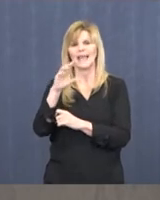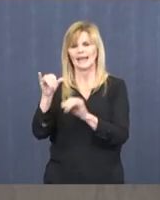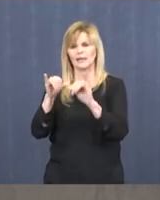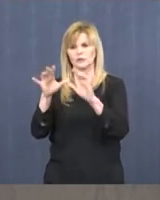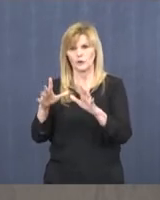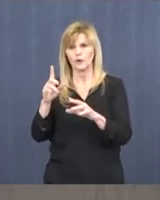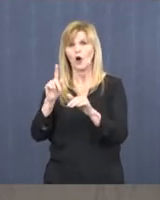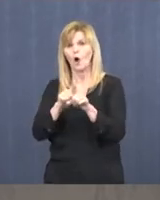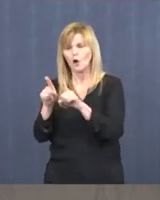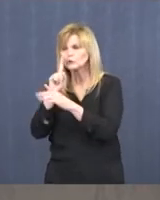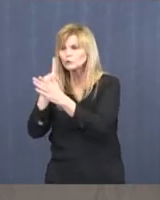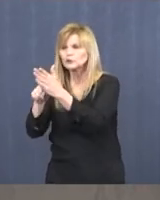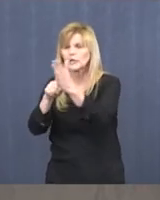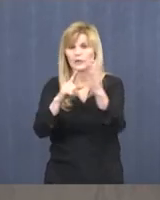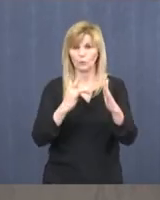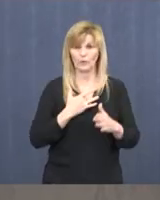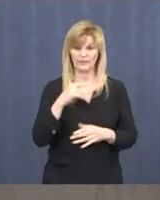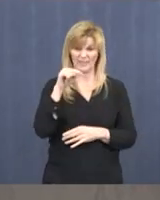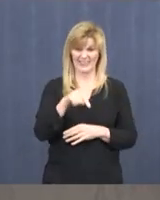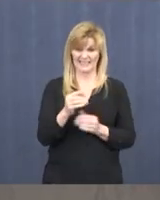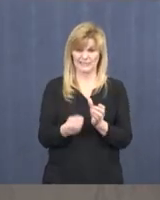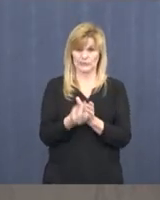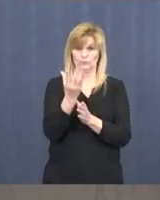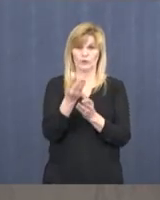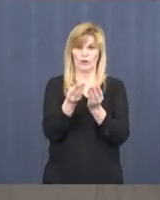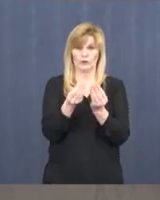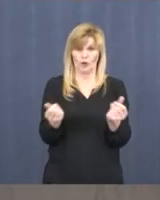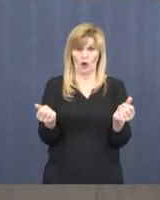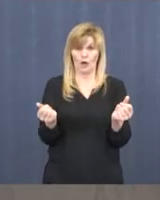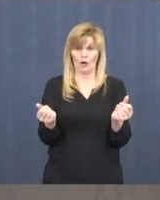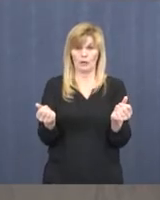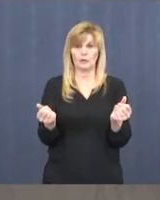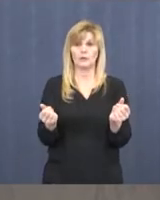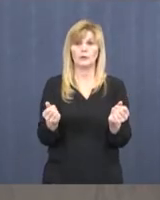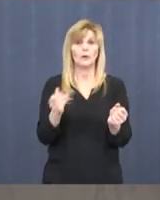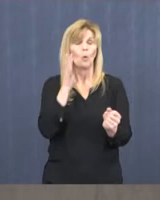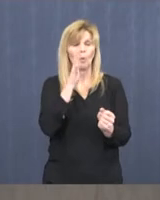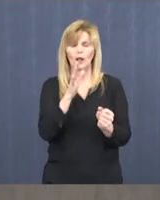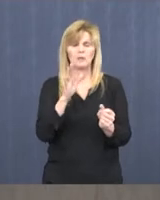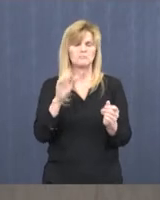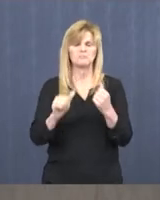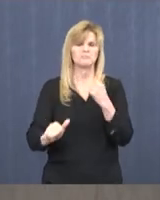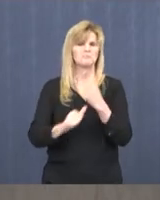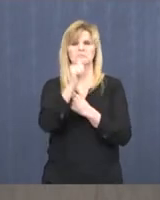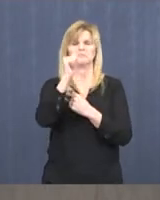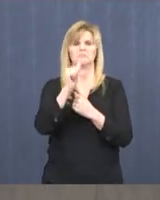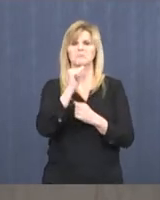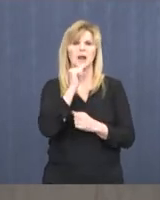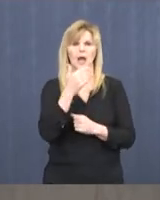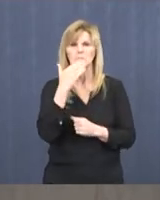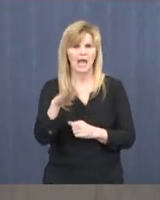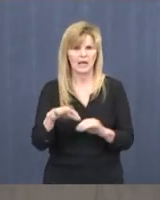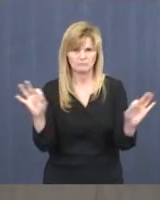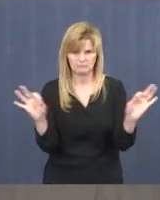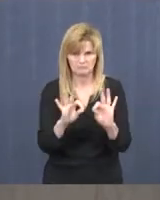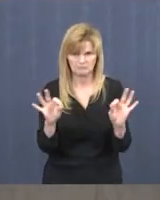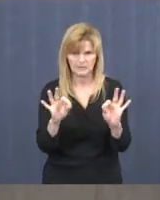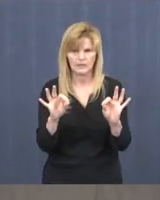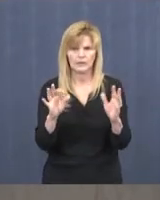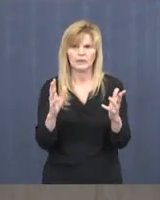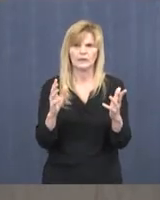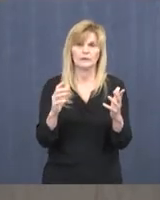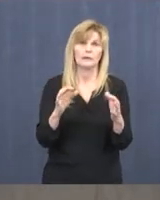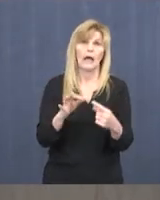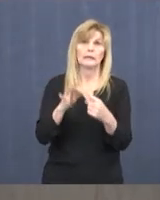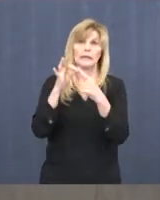position that this spring thaw will be a non-event. Unless the, what